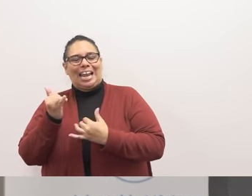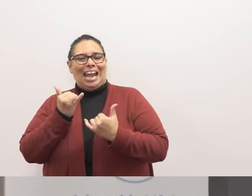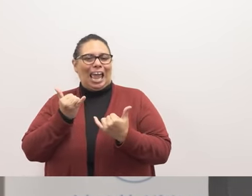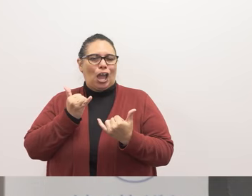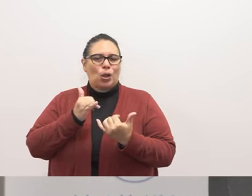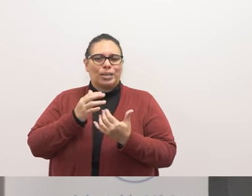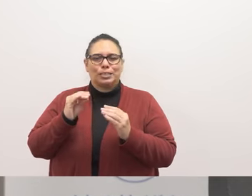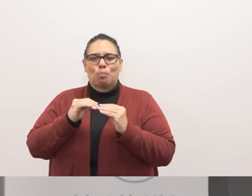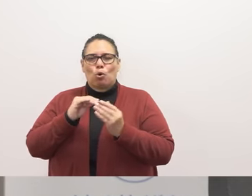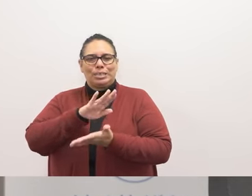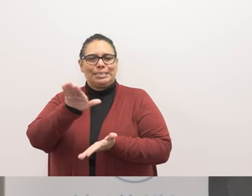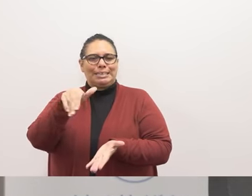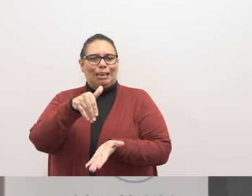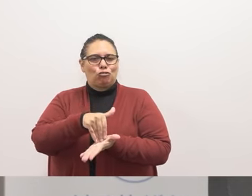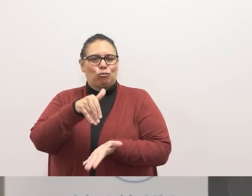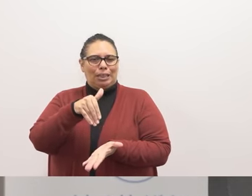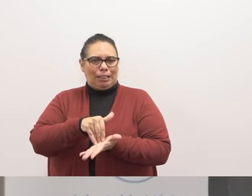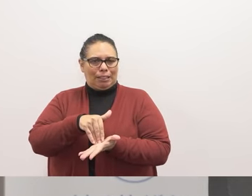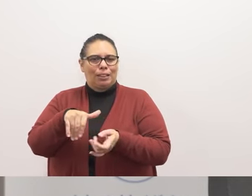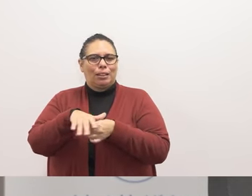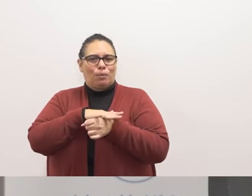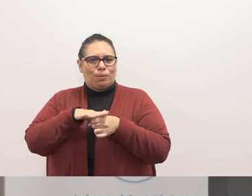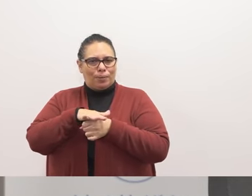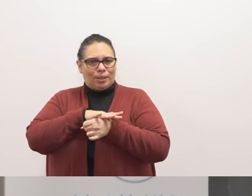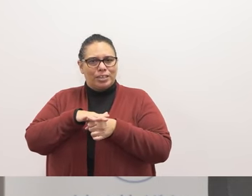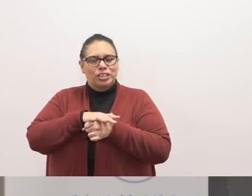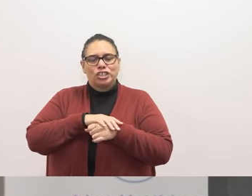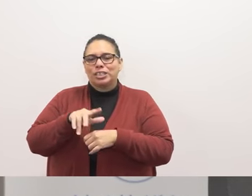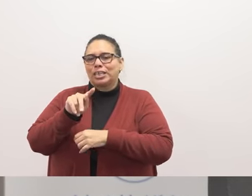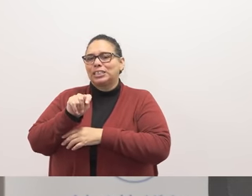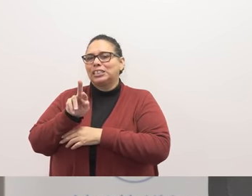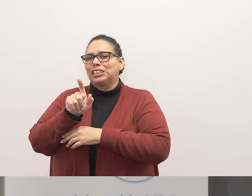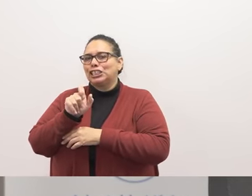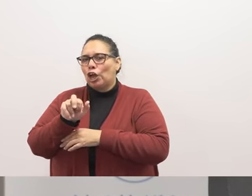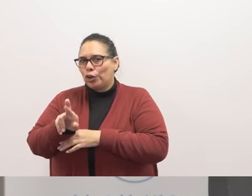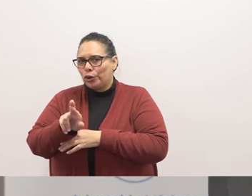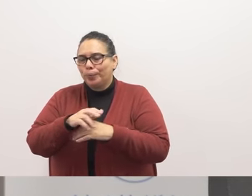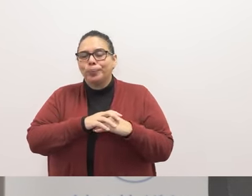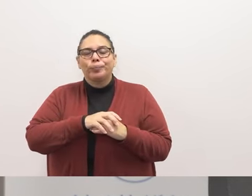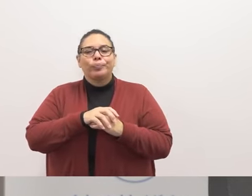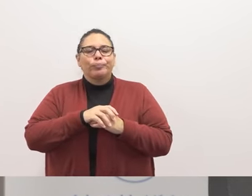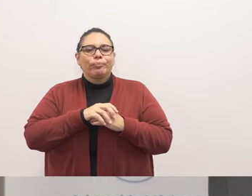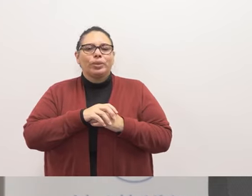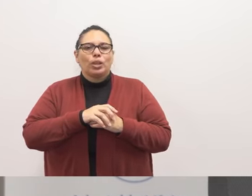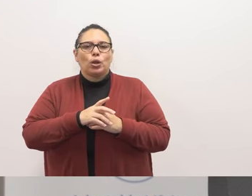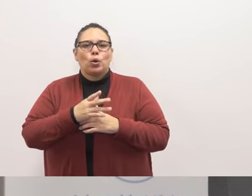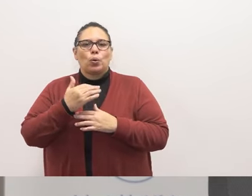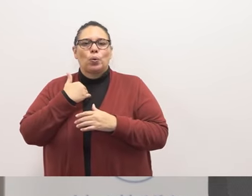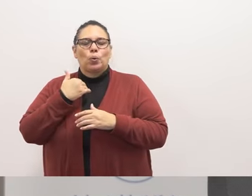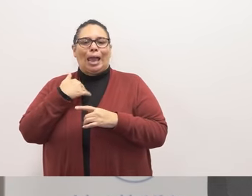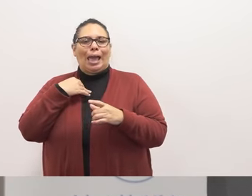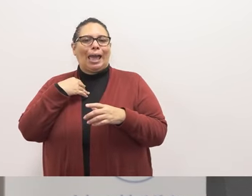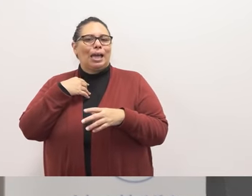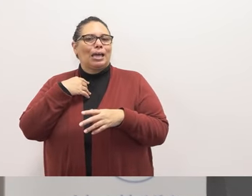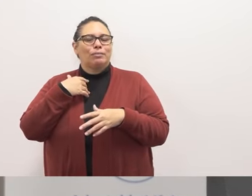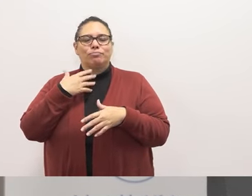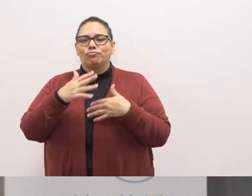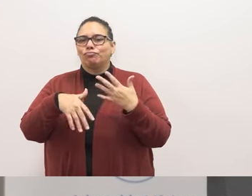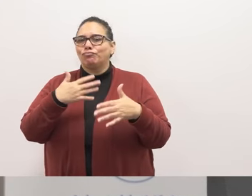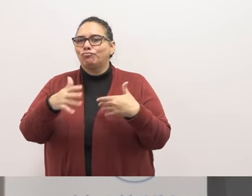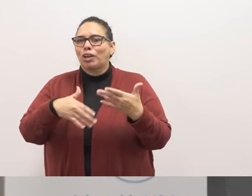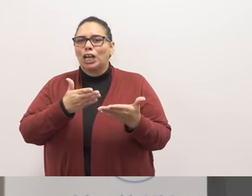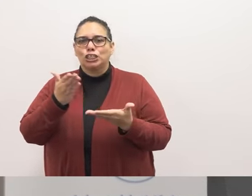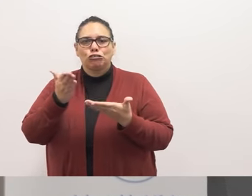more centrally located on the tucker campus we have wrap around services and